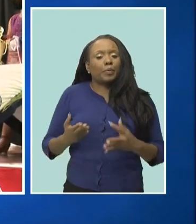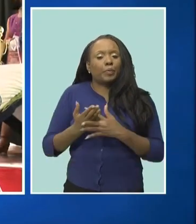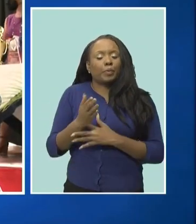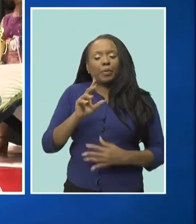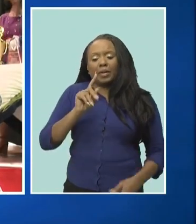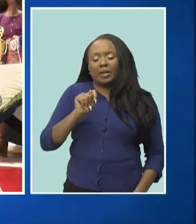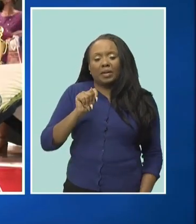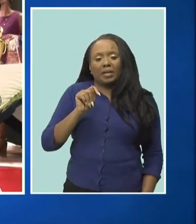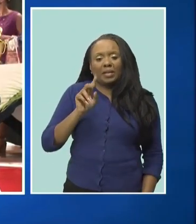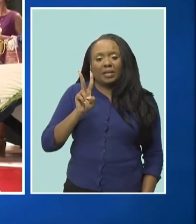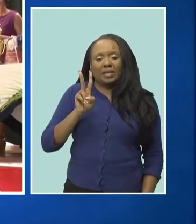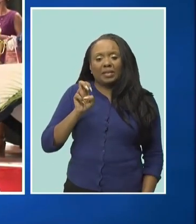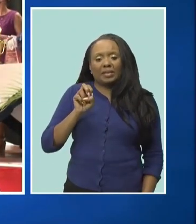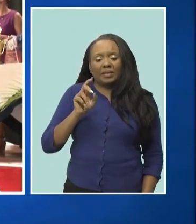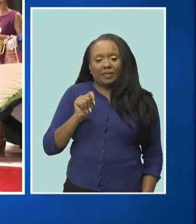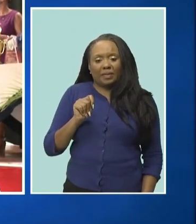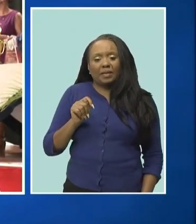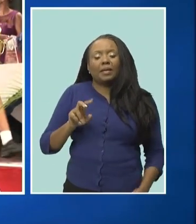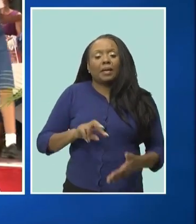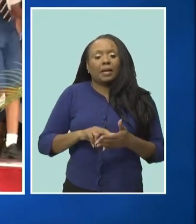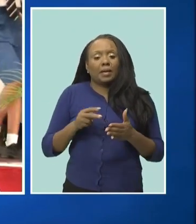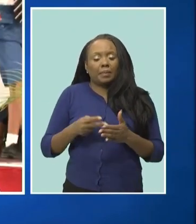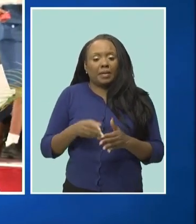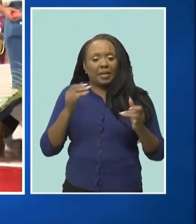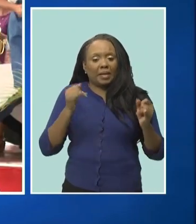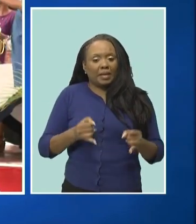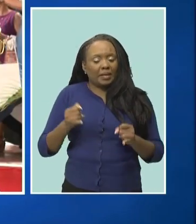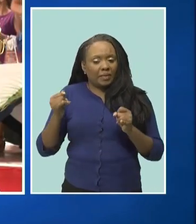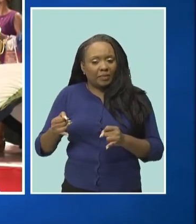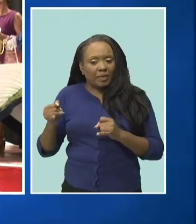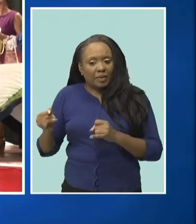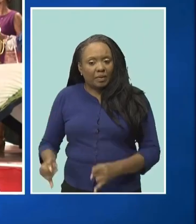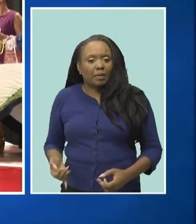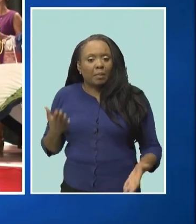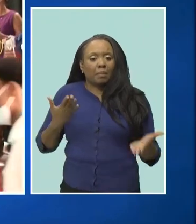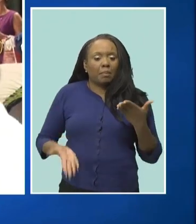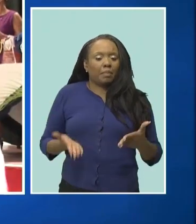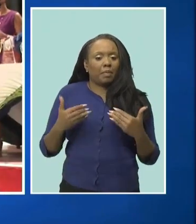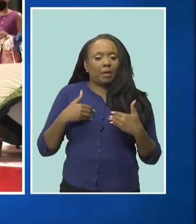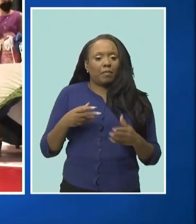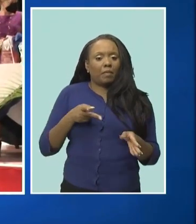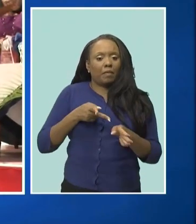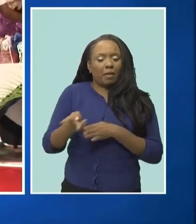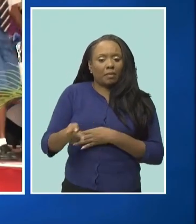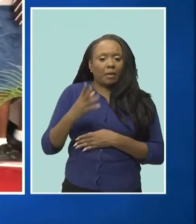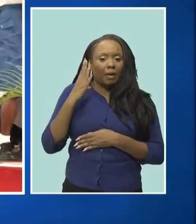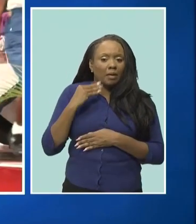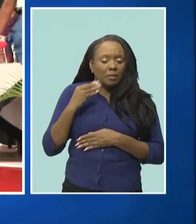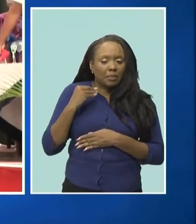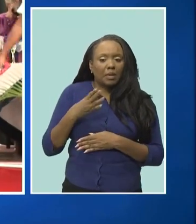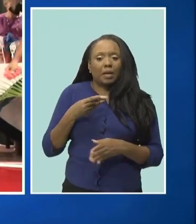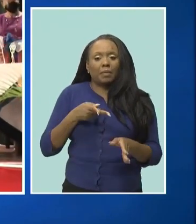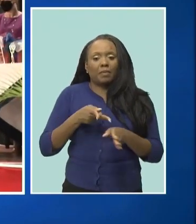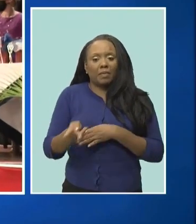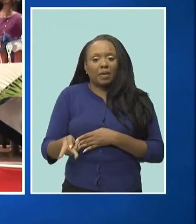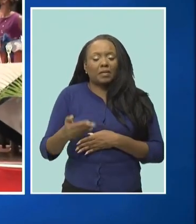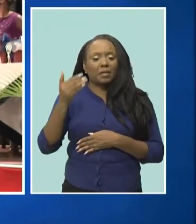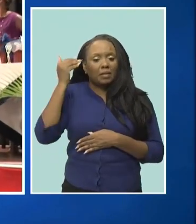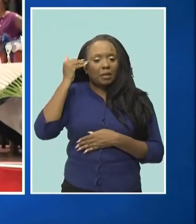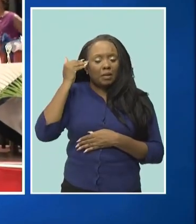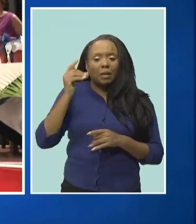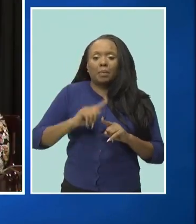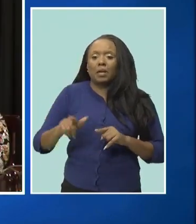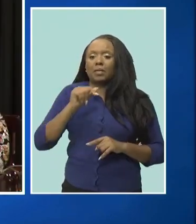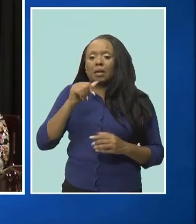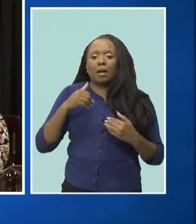council this allows it to certify individuals who may have professional experience and knowledge but lack formal certification